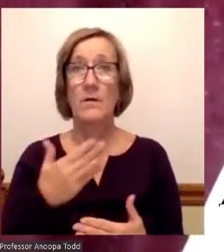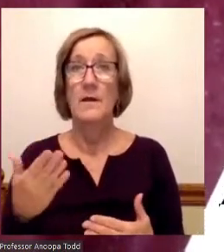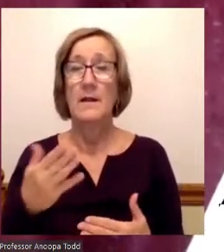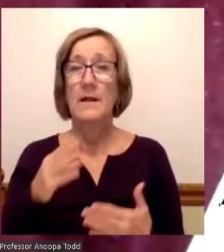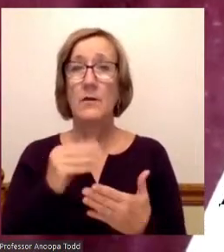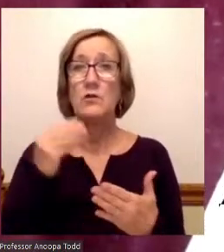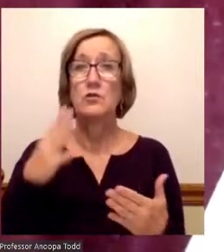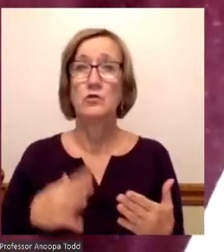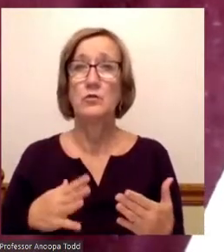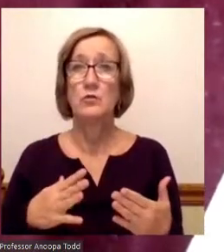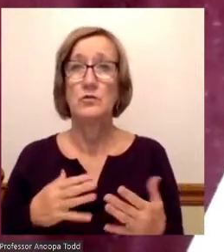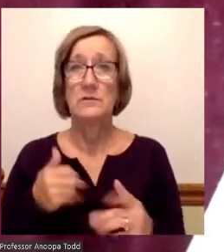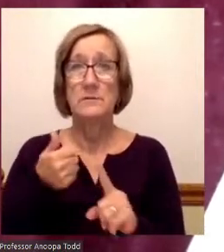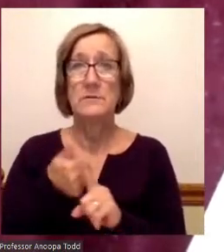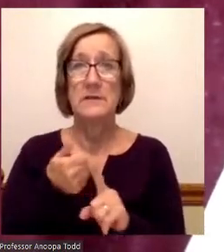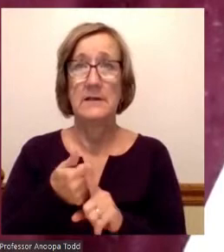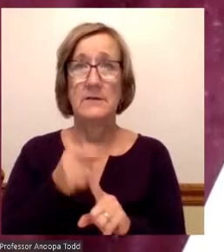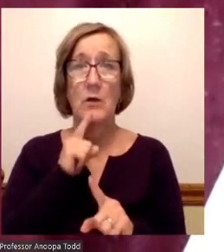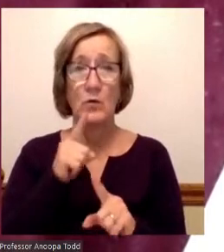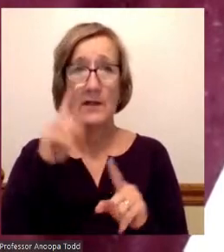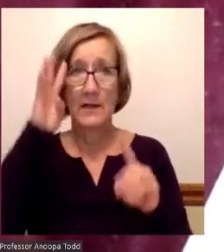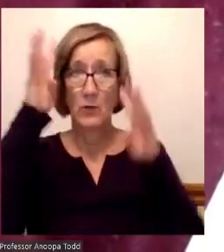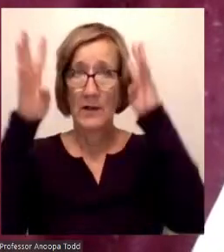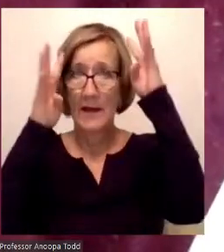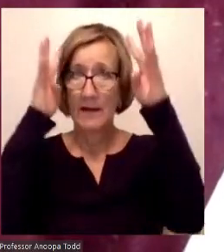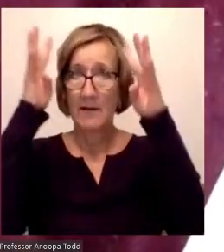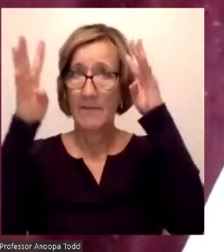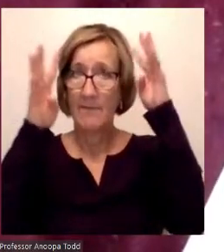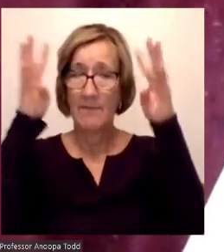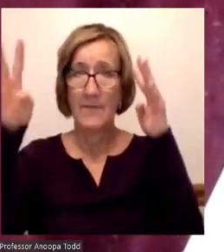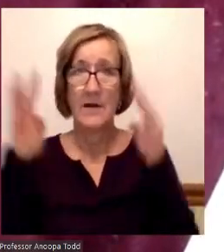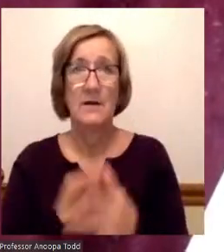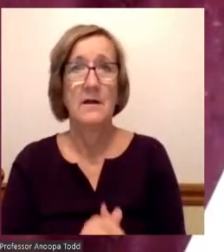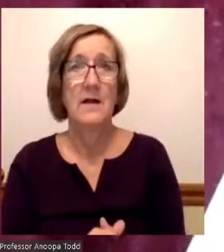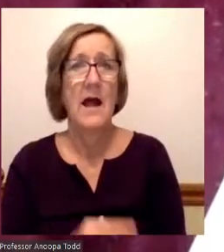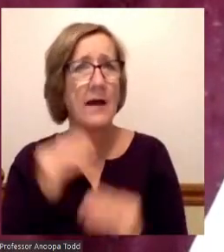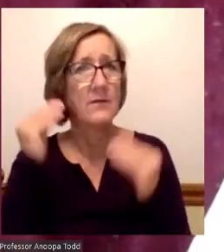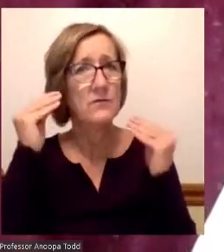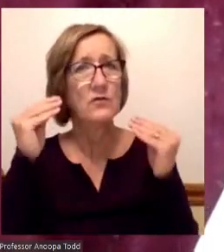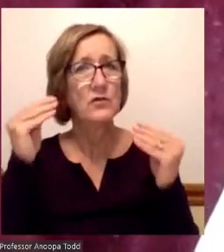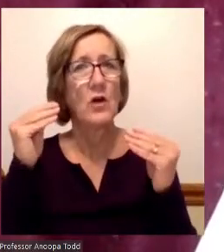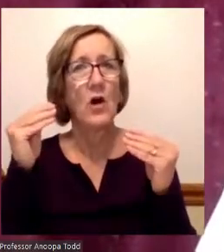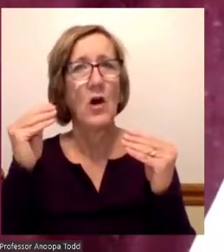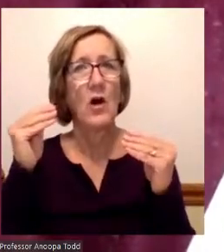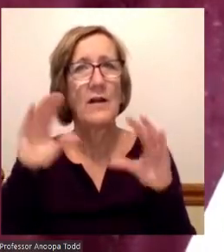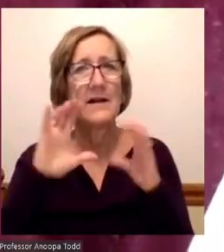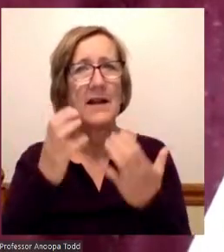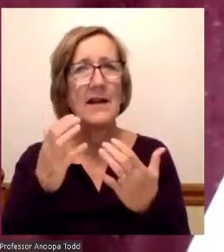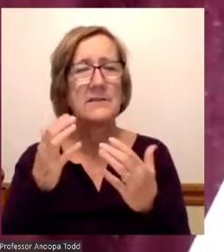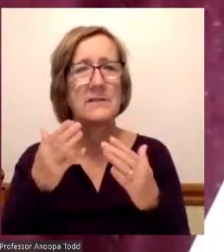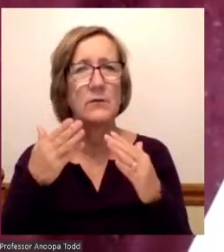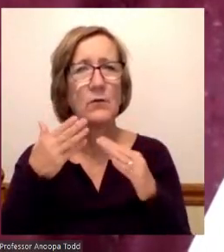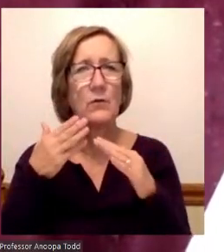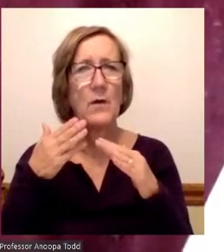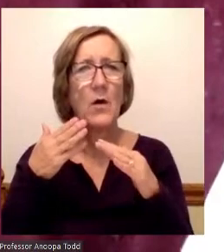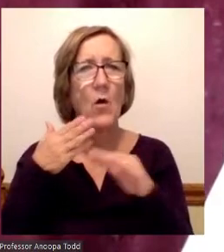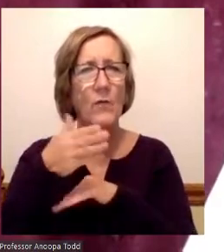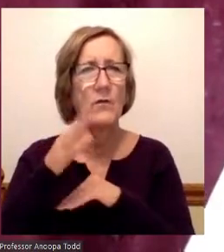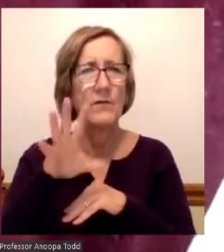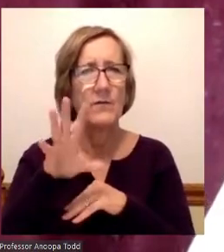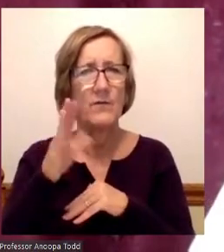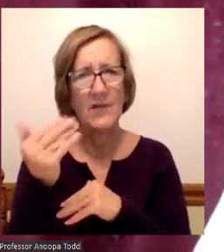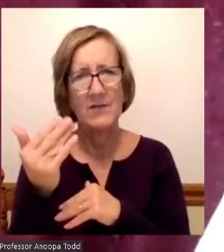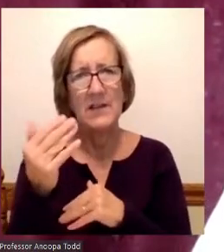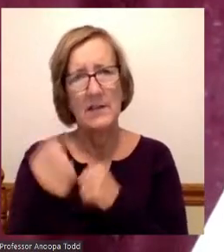the students are very creative. I've taught classes for over 15 years at Mott, and the students go above and